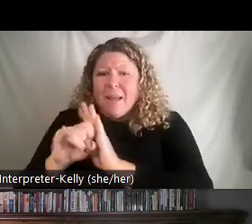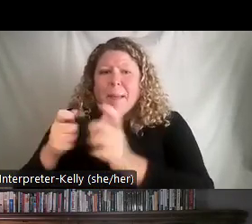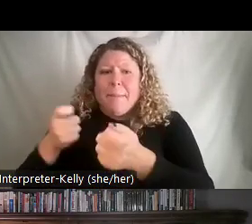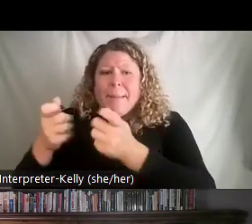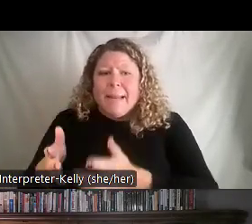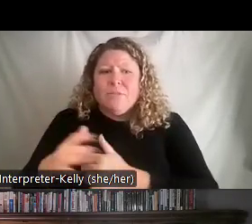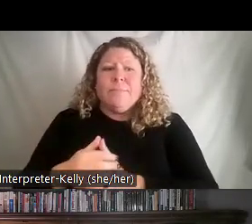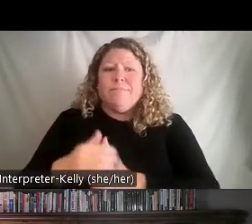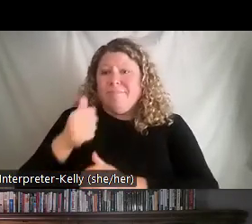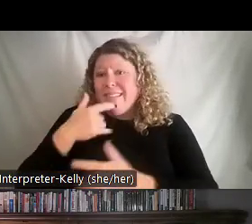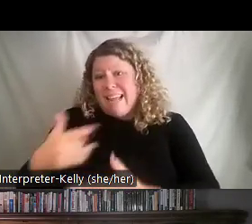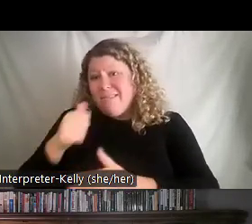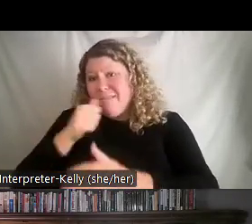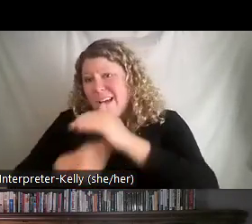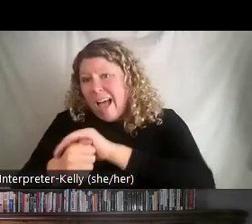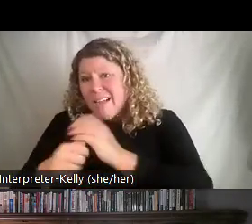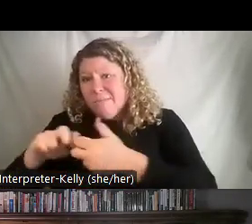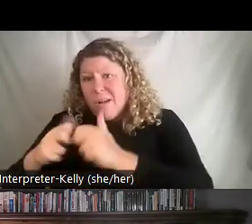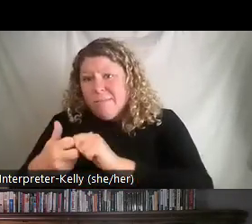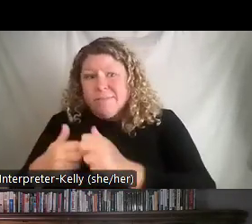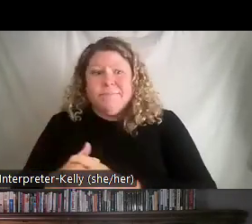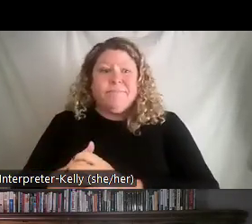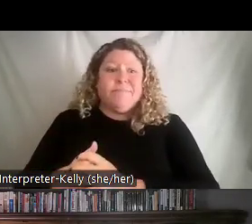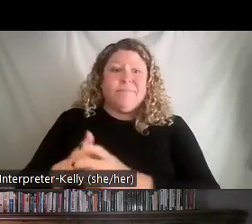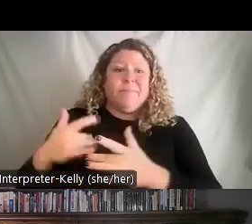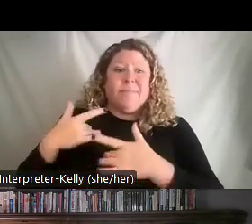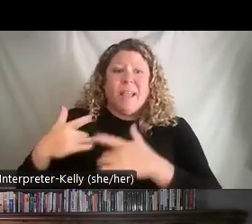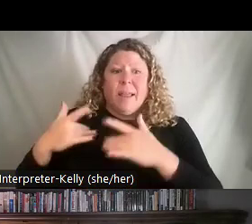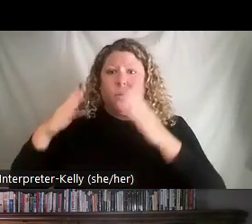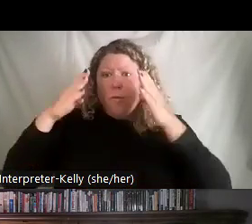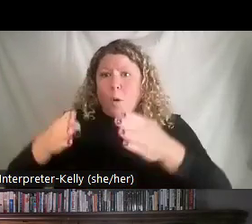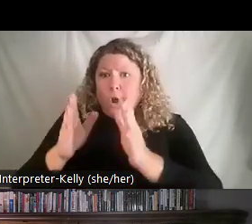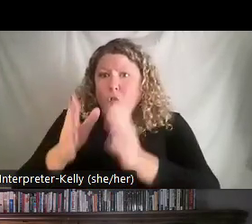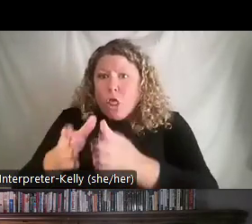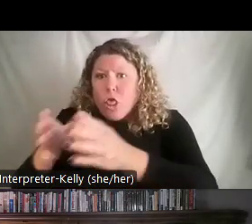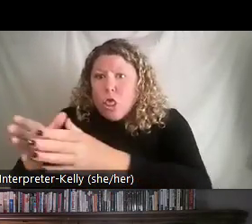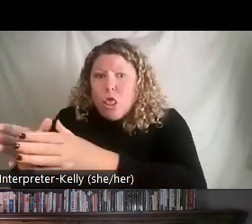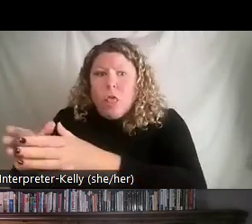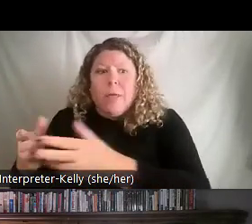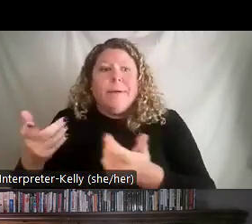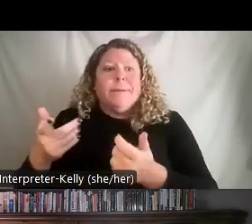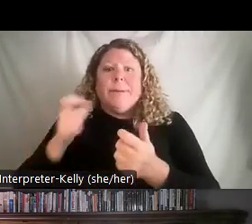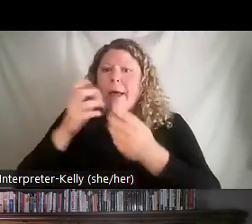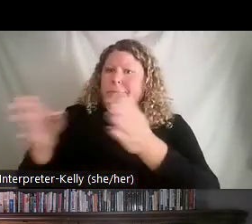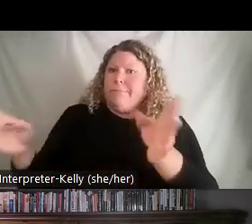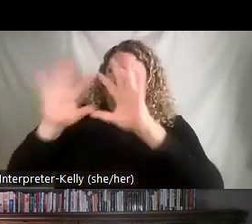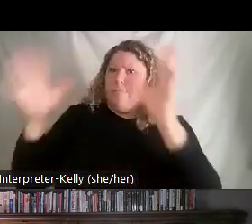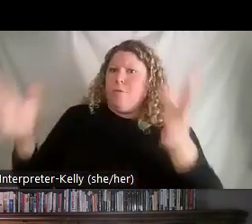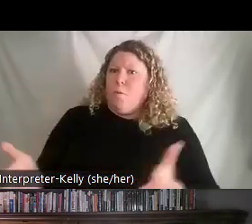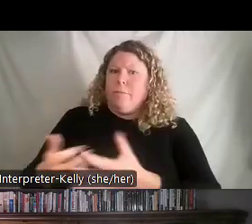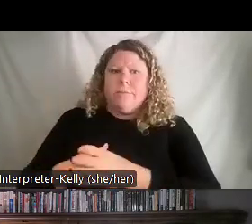people or shifts blame and it blames individuals for the issues. It focuses improvement efforts